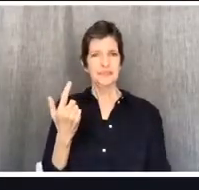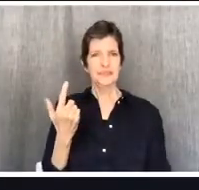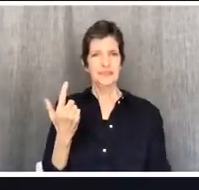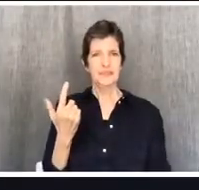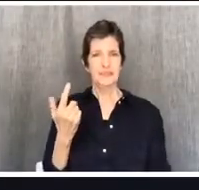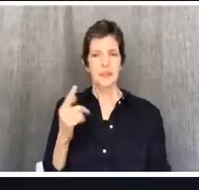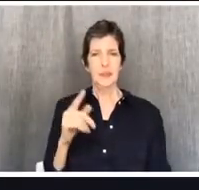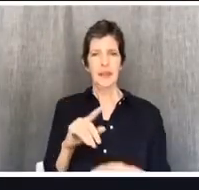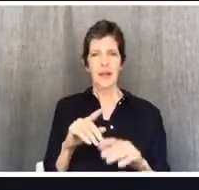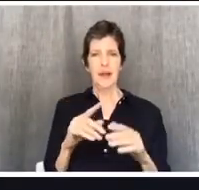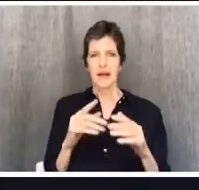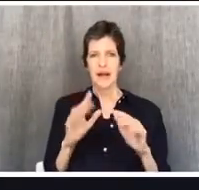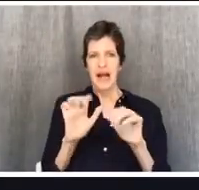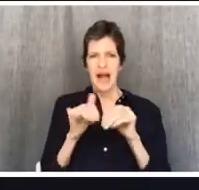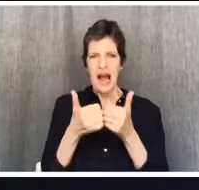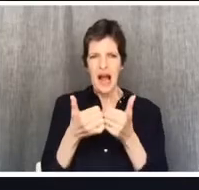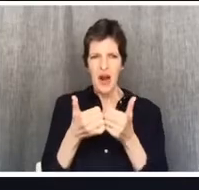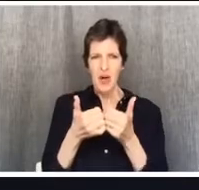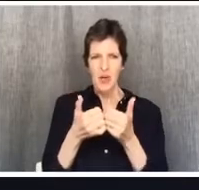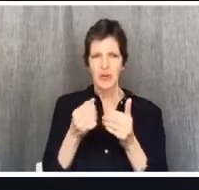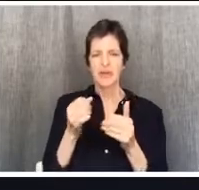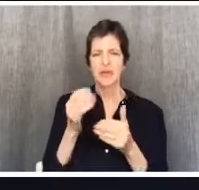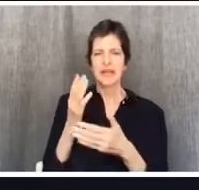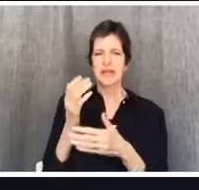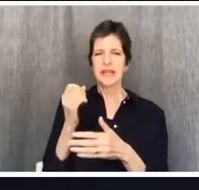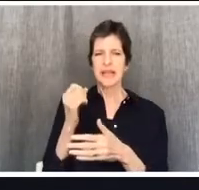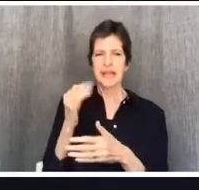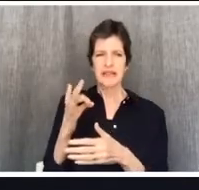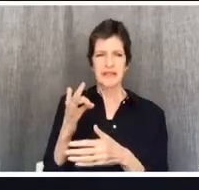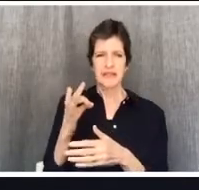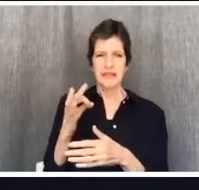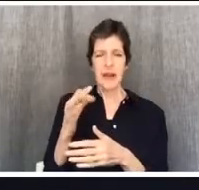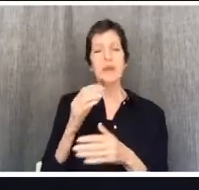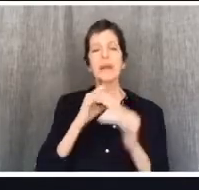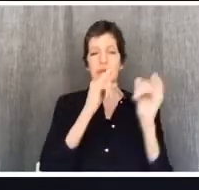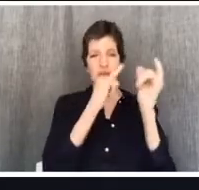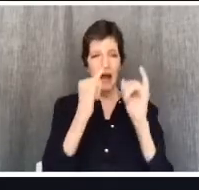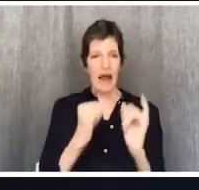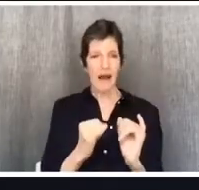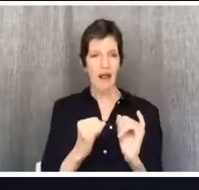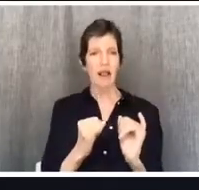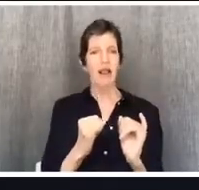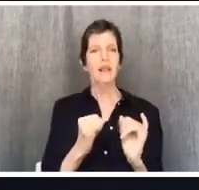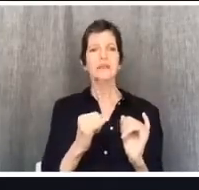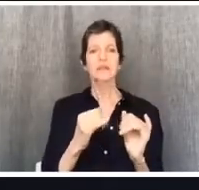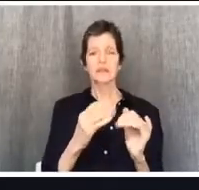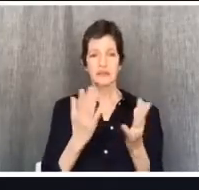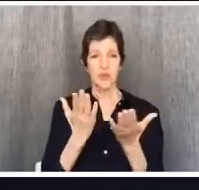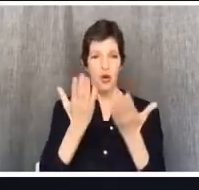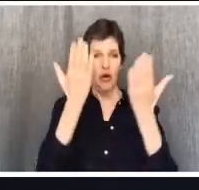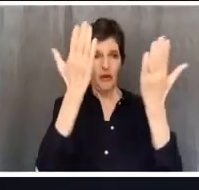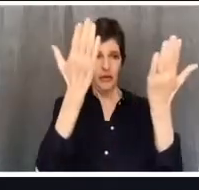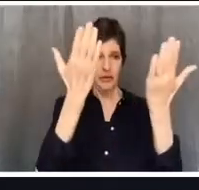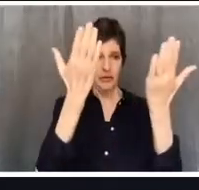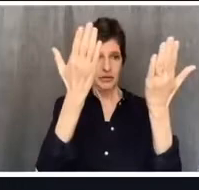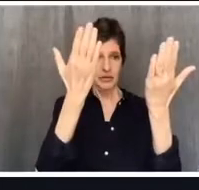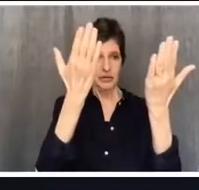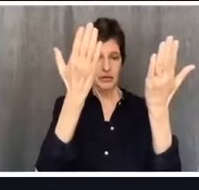temple anymore? It's not in the midst of pagan rituals. Now it's just in the marketplace. Can we eat that meat?